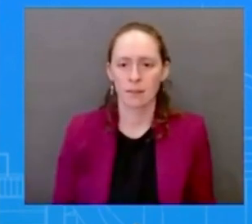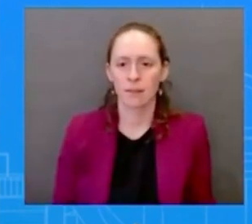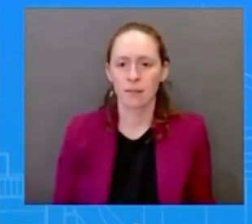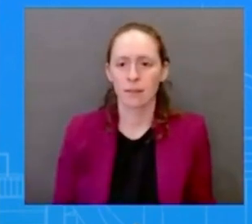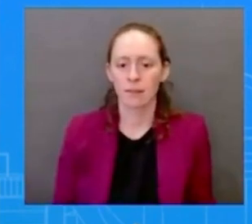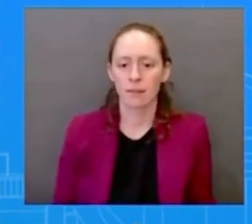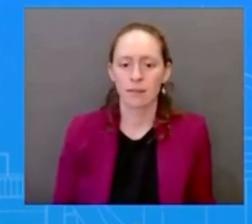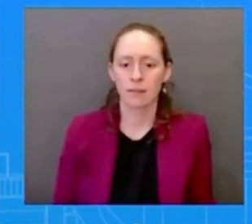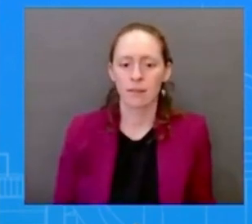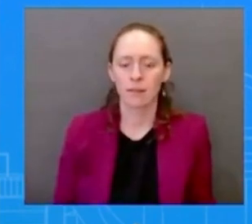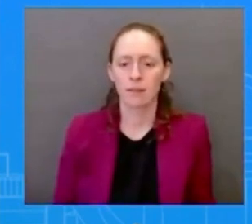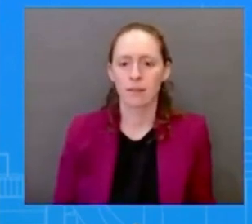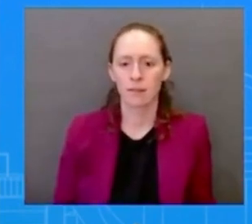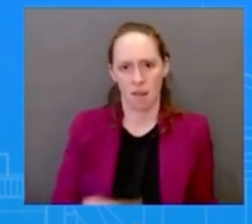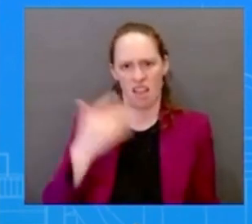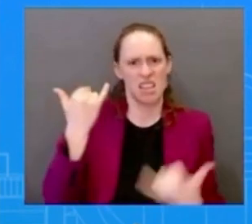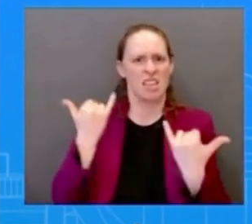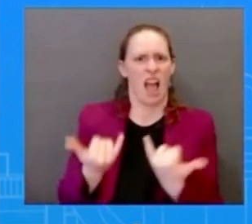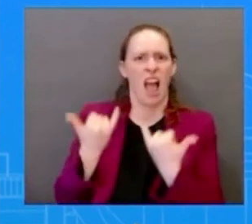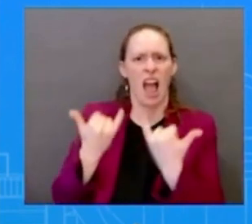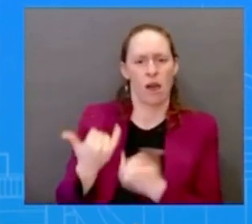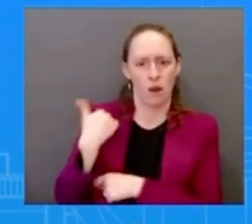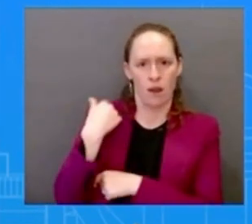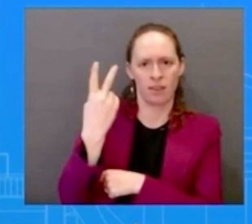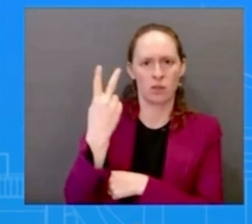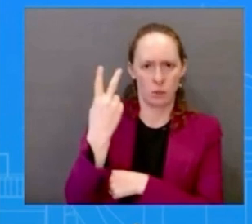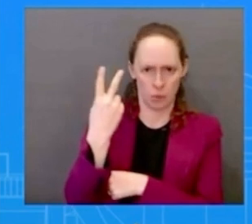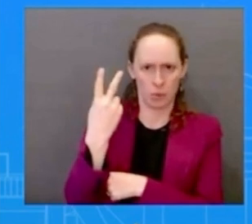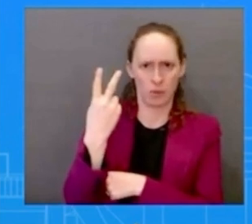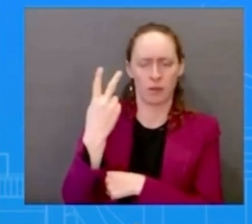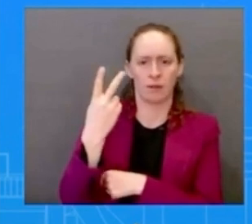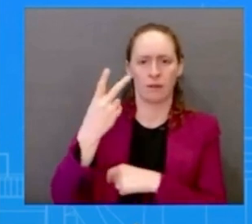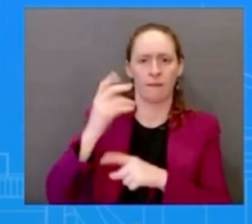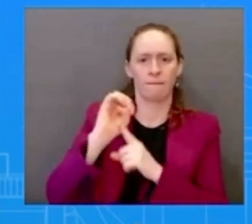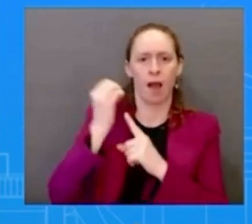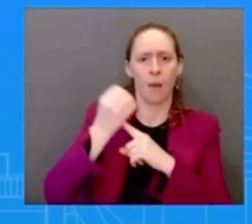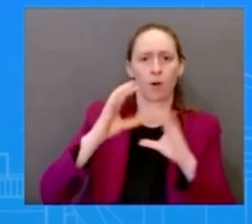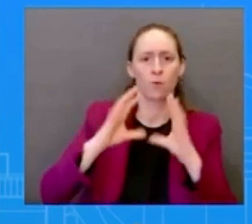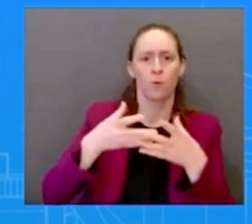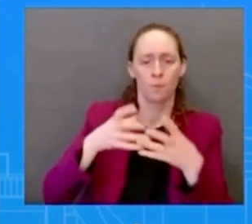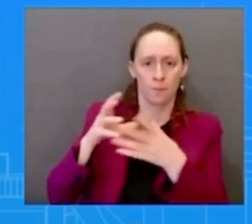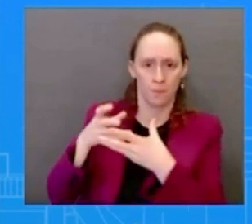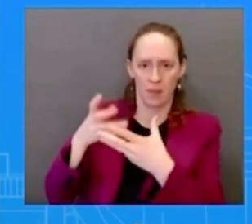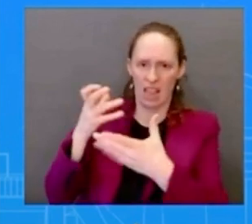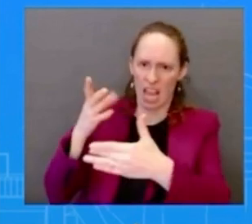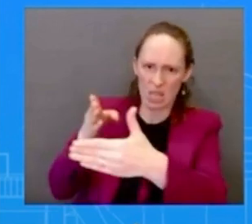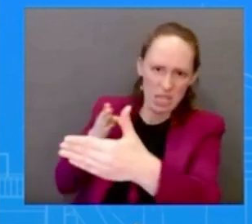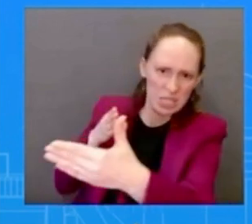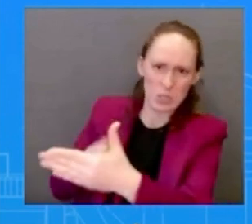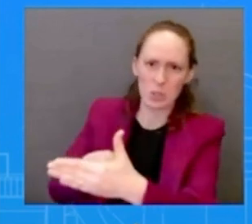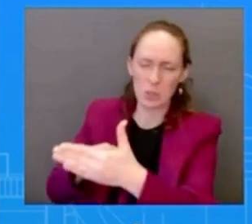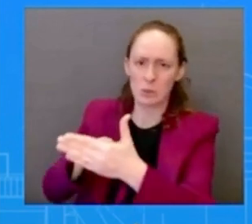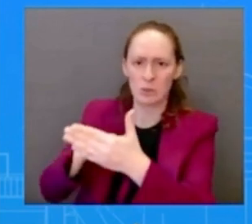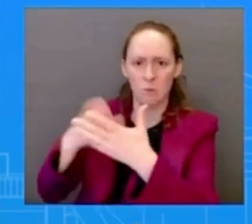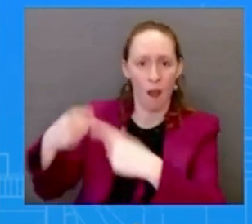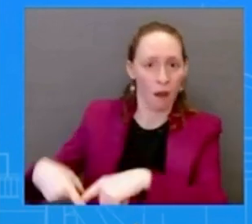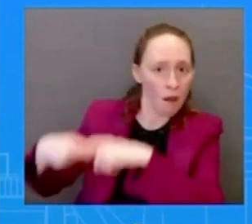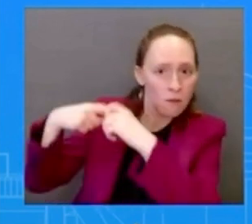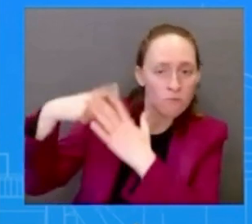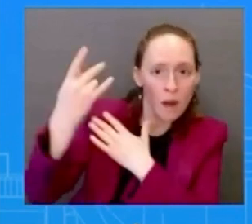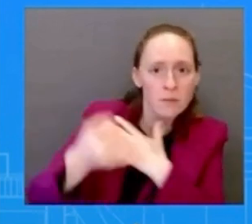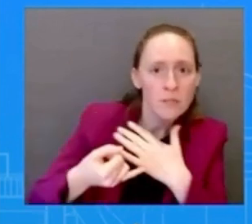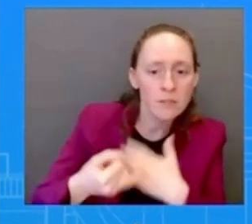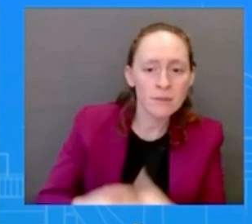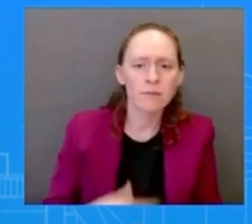against the uh the government seeking to stop the project i'm i'm not going to comment on any lawsuits at this time okay on ukraine in the coming